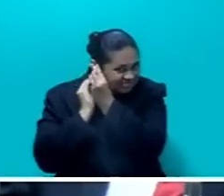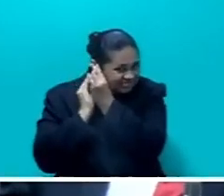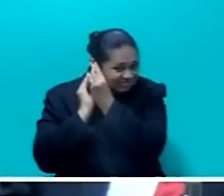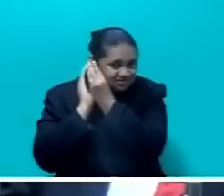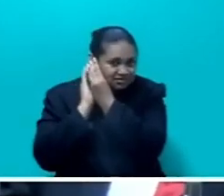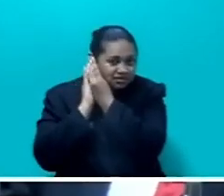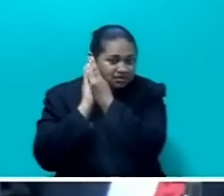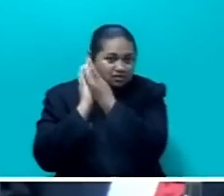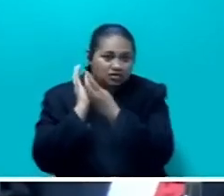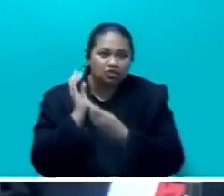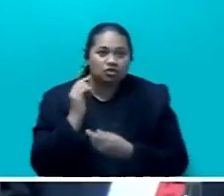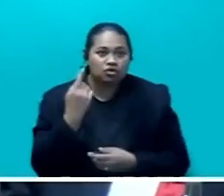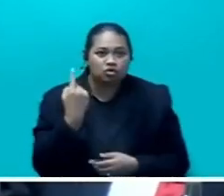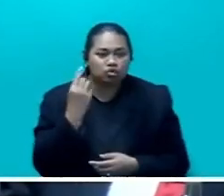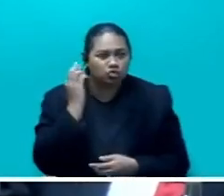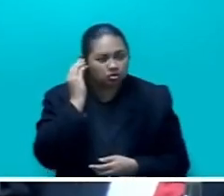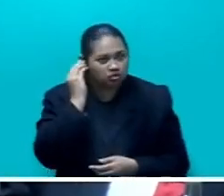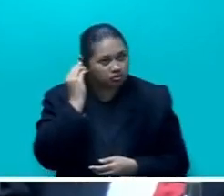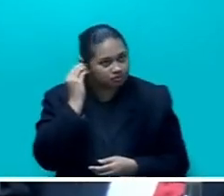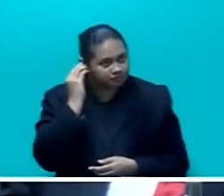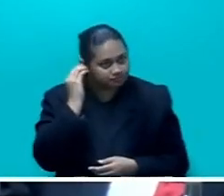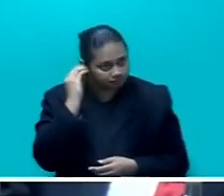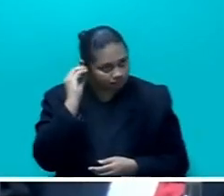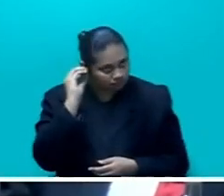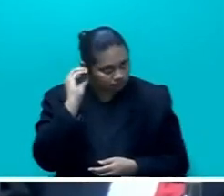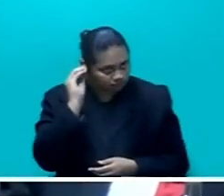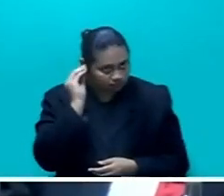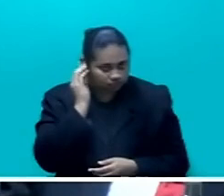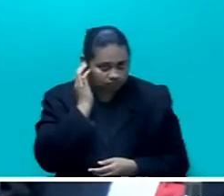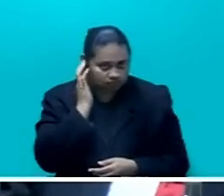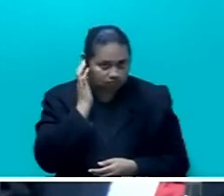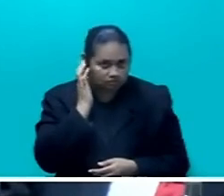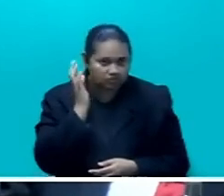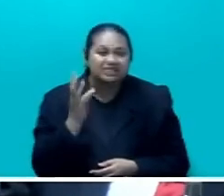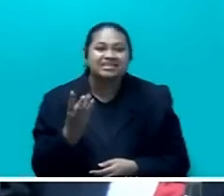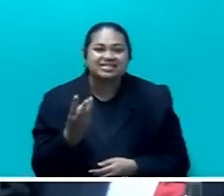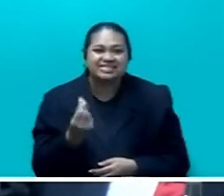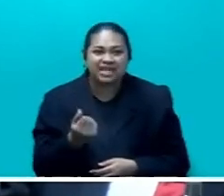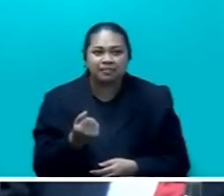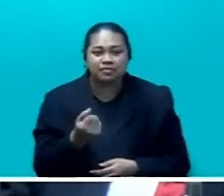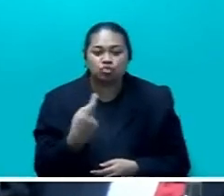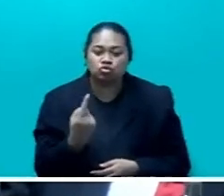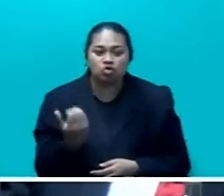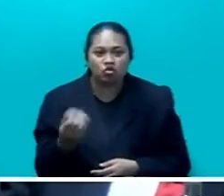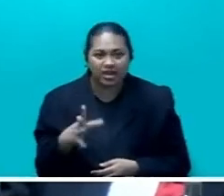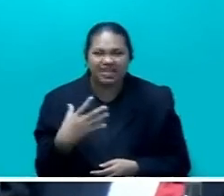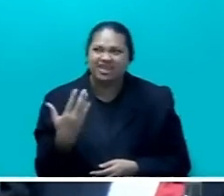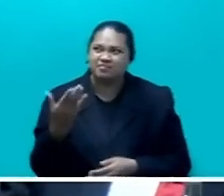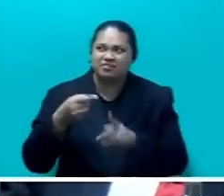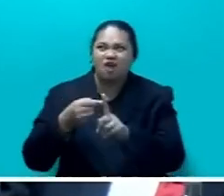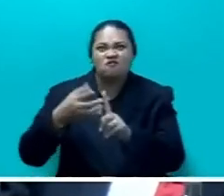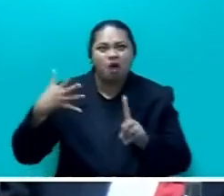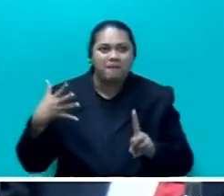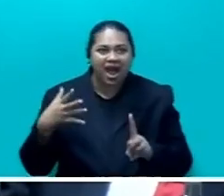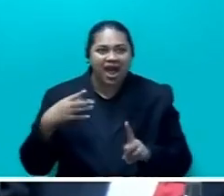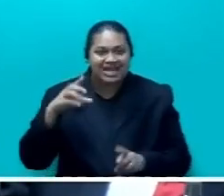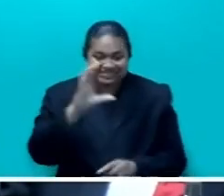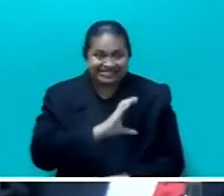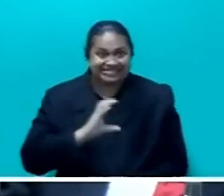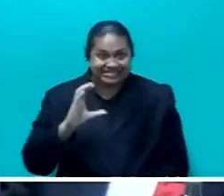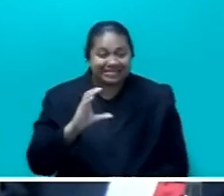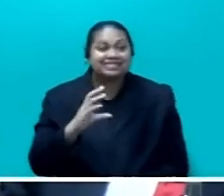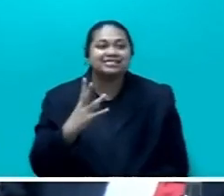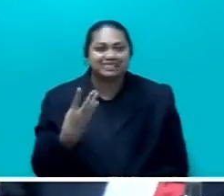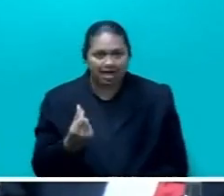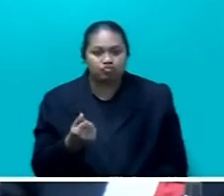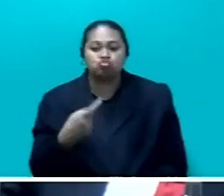and also their families who want to get a Fijian passport. And that is the cost of having